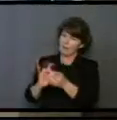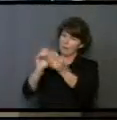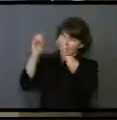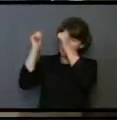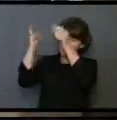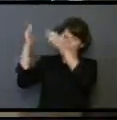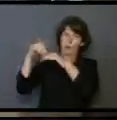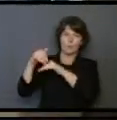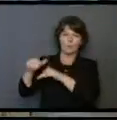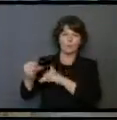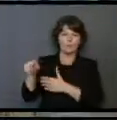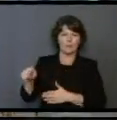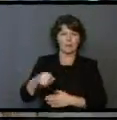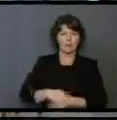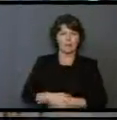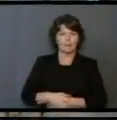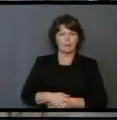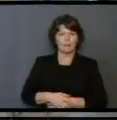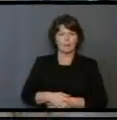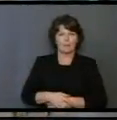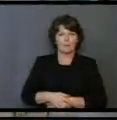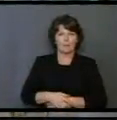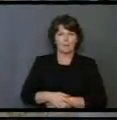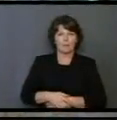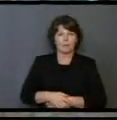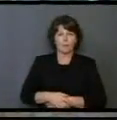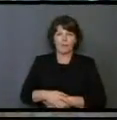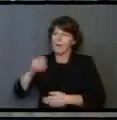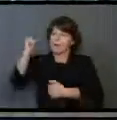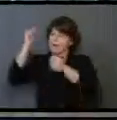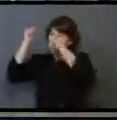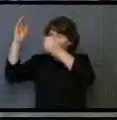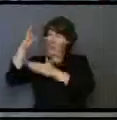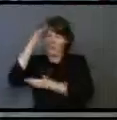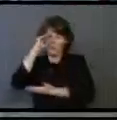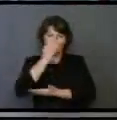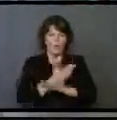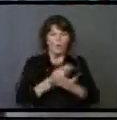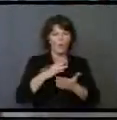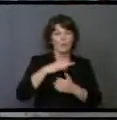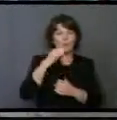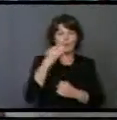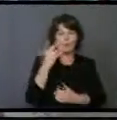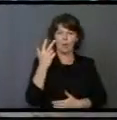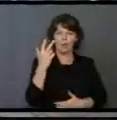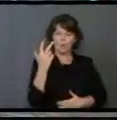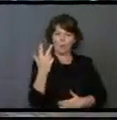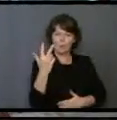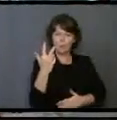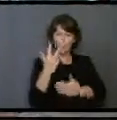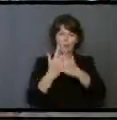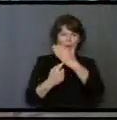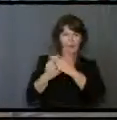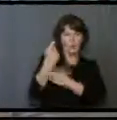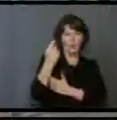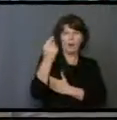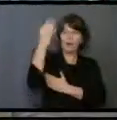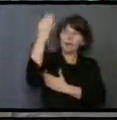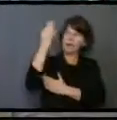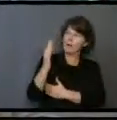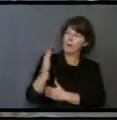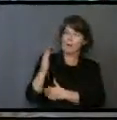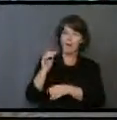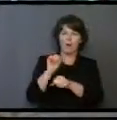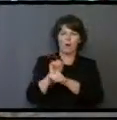the Father who sent him. The Father, Son, and Holy Spirit, as the three persons of the Godhead, work in